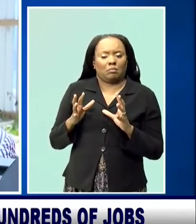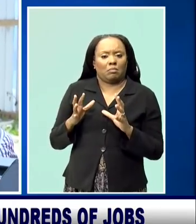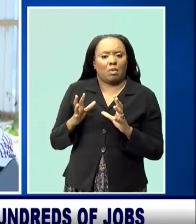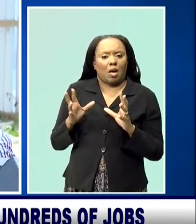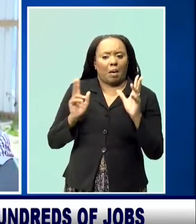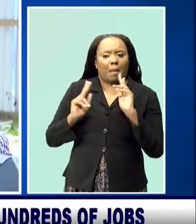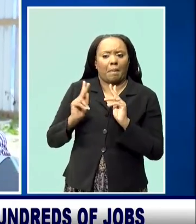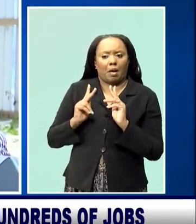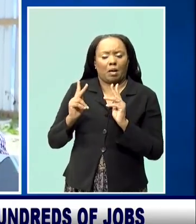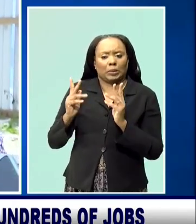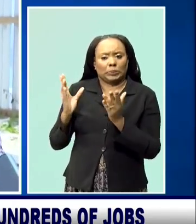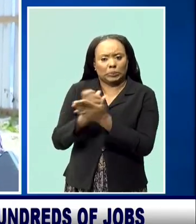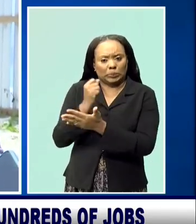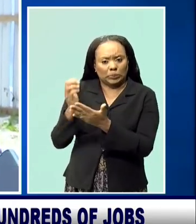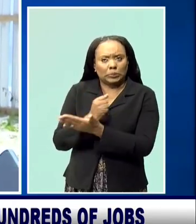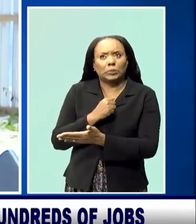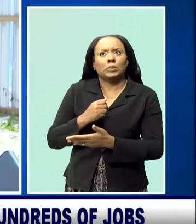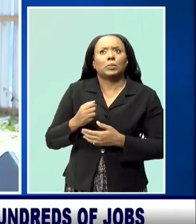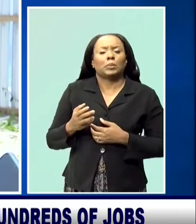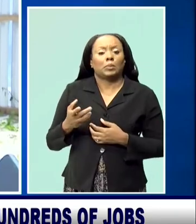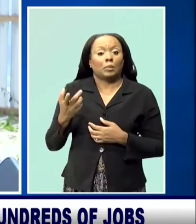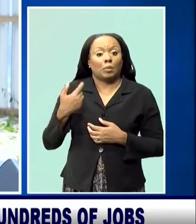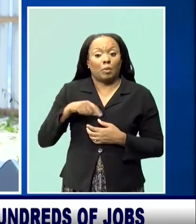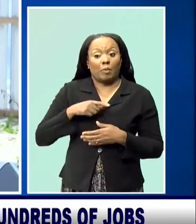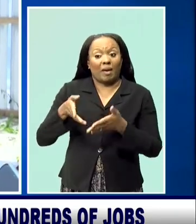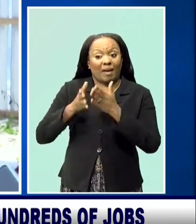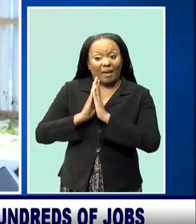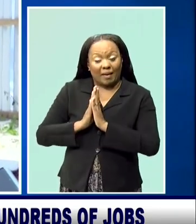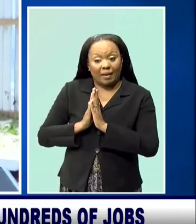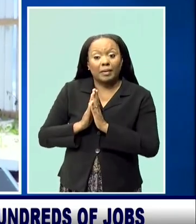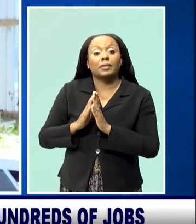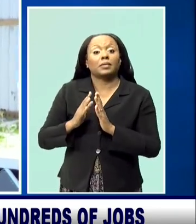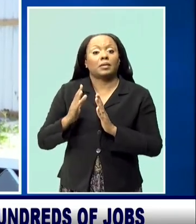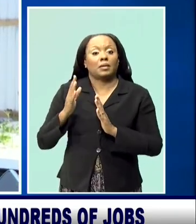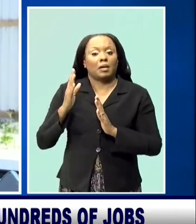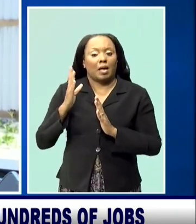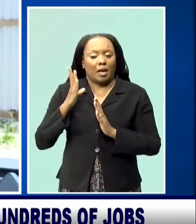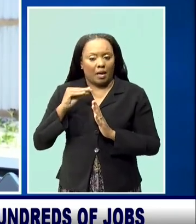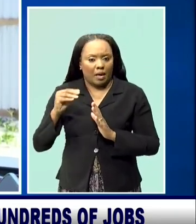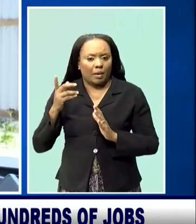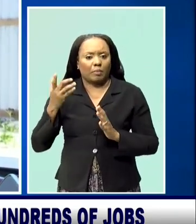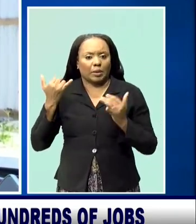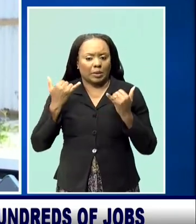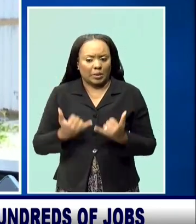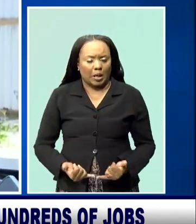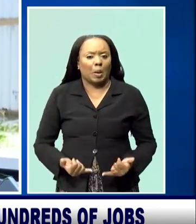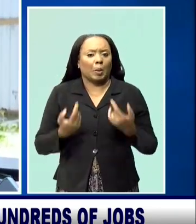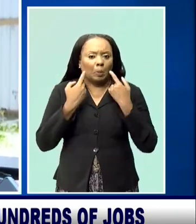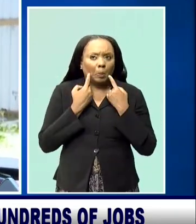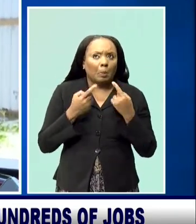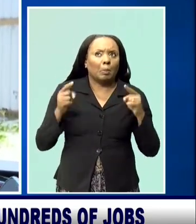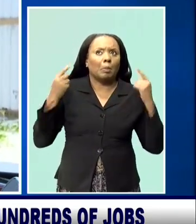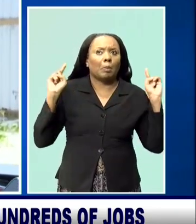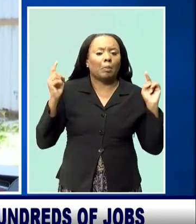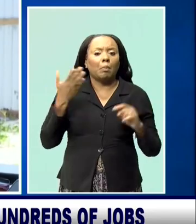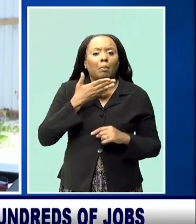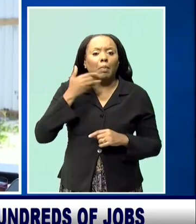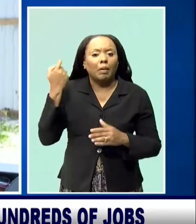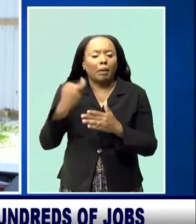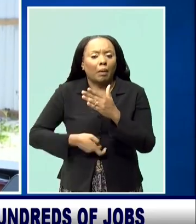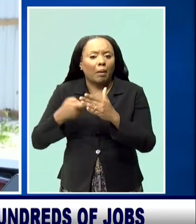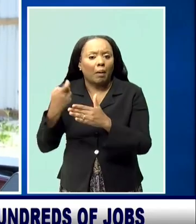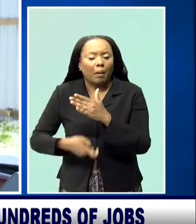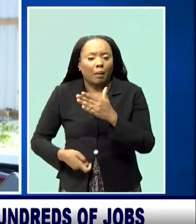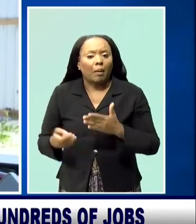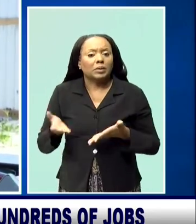of what we asked for is what came to the table. Better than we anticipated, with better pricing than we